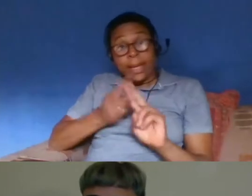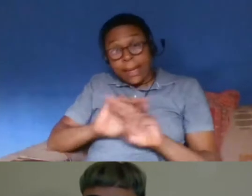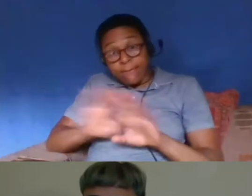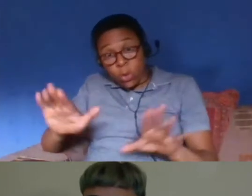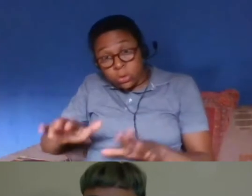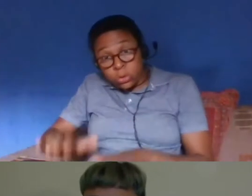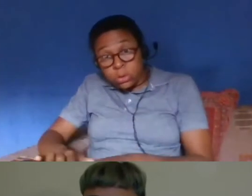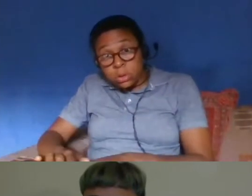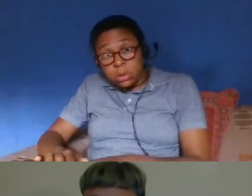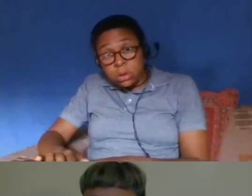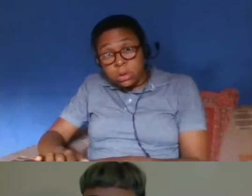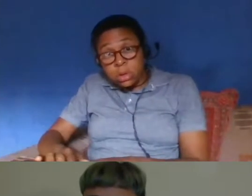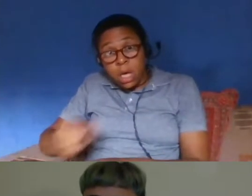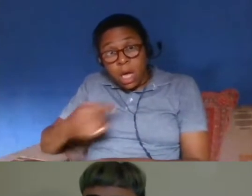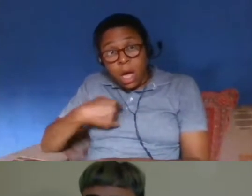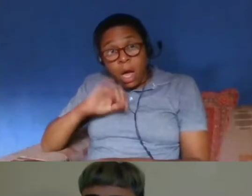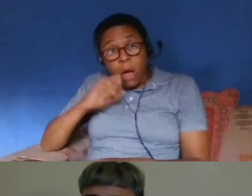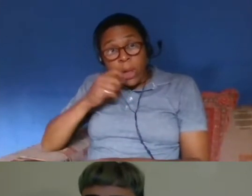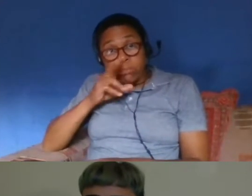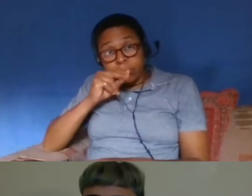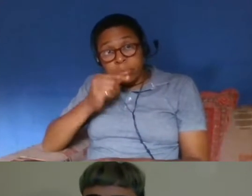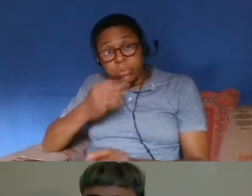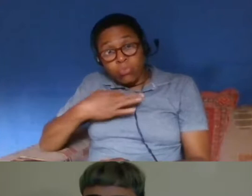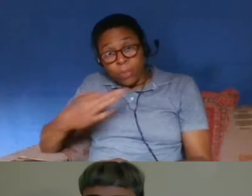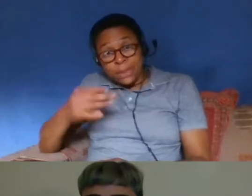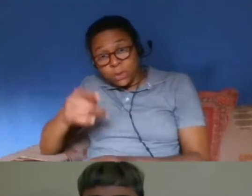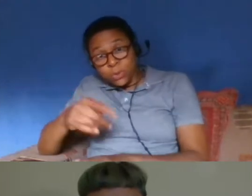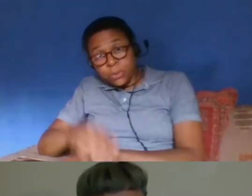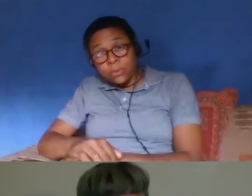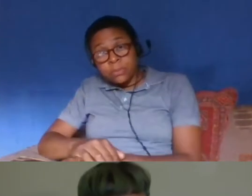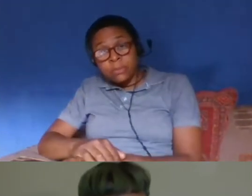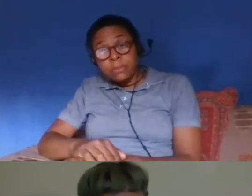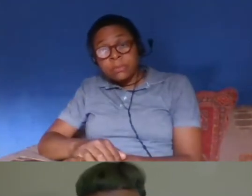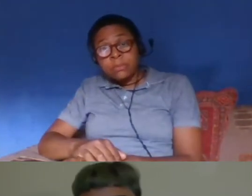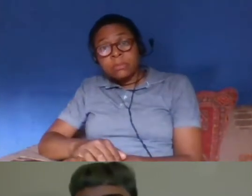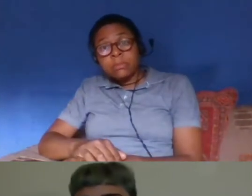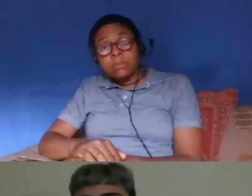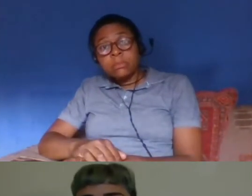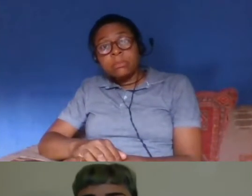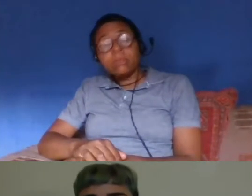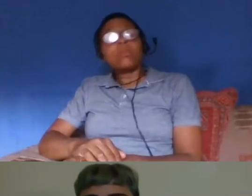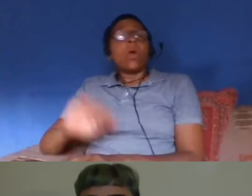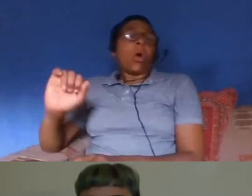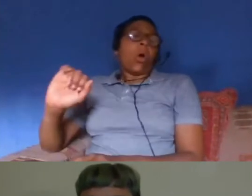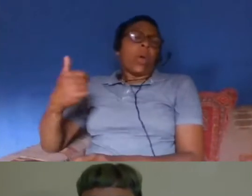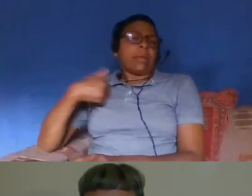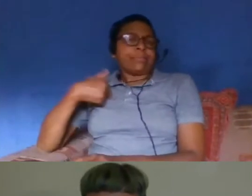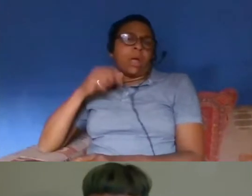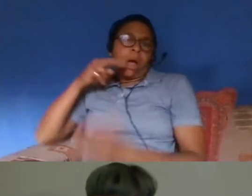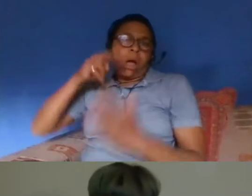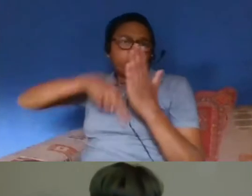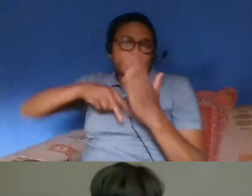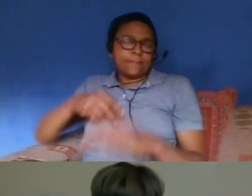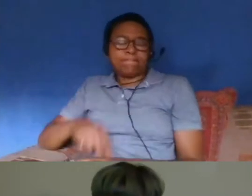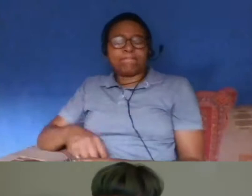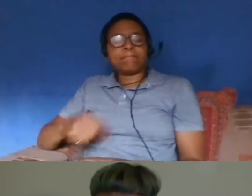i'll put your questions the panel myself okay ali's question uh having listened to